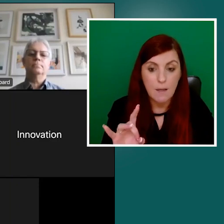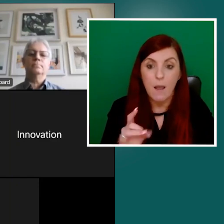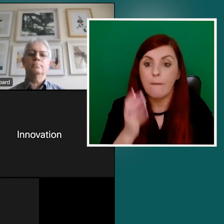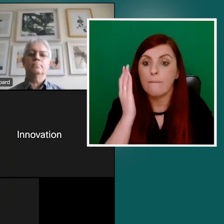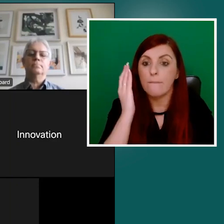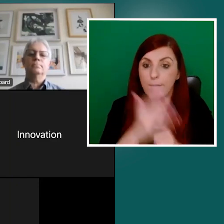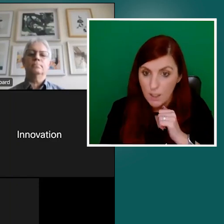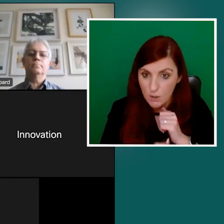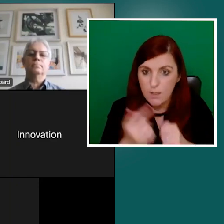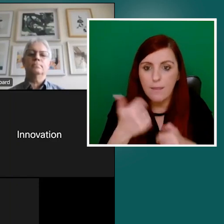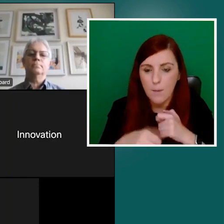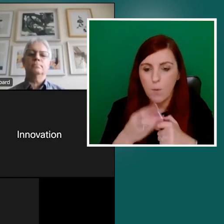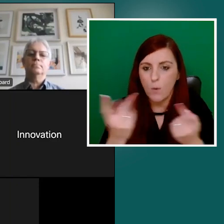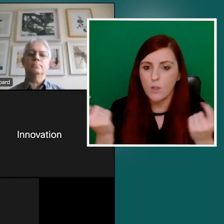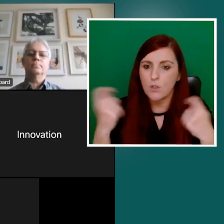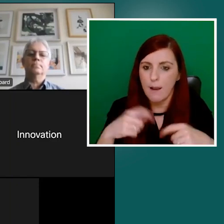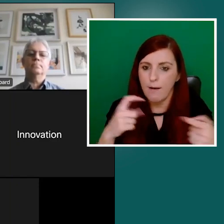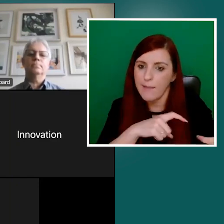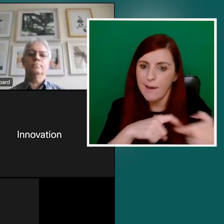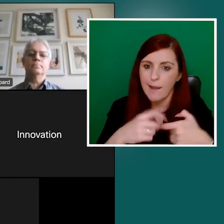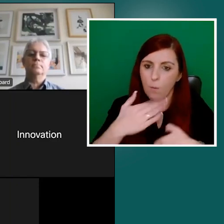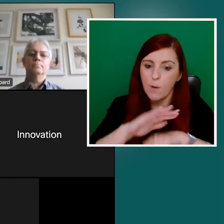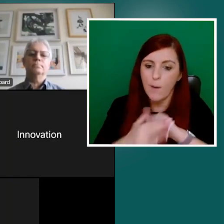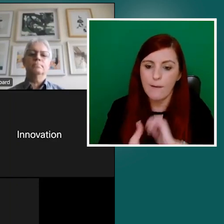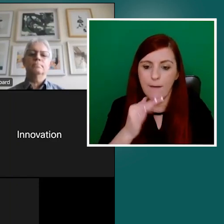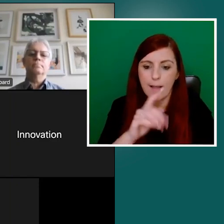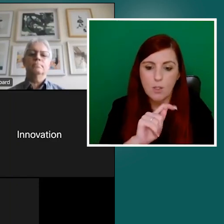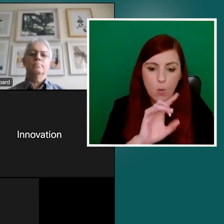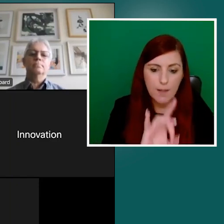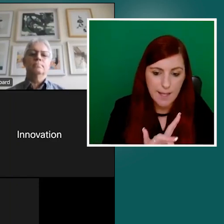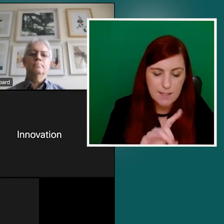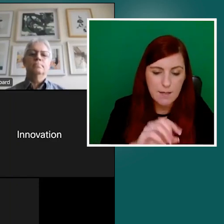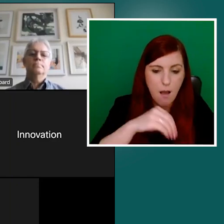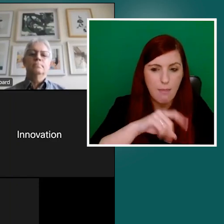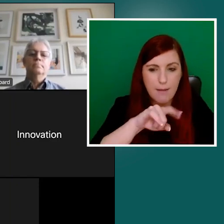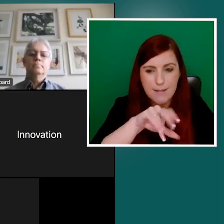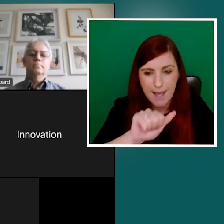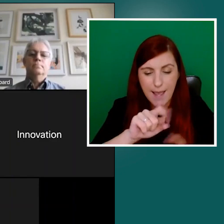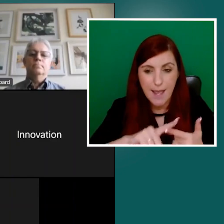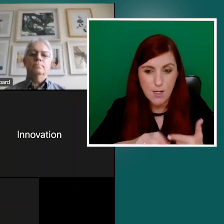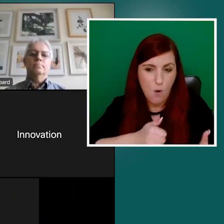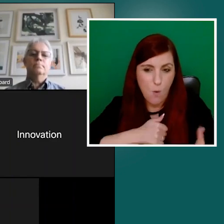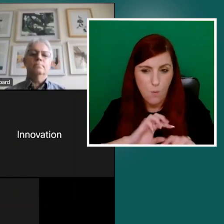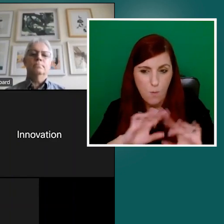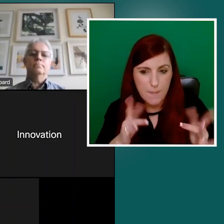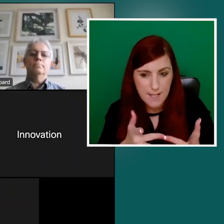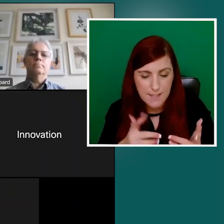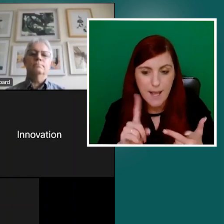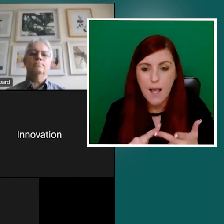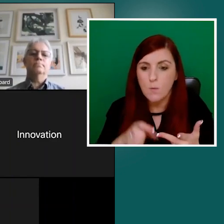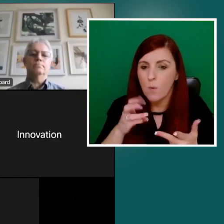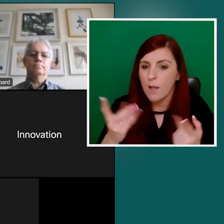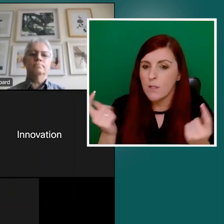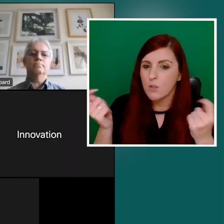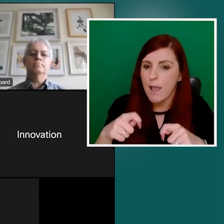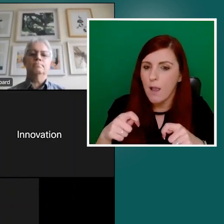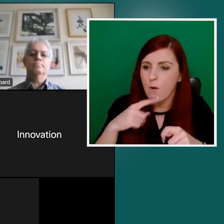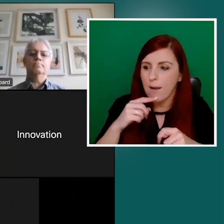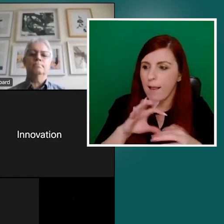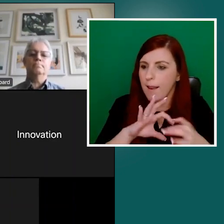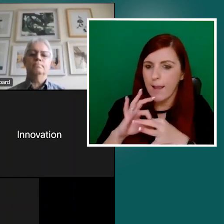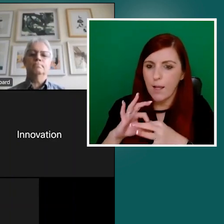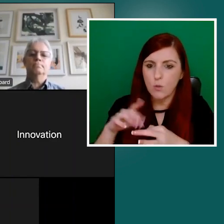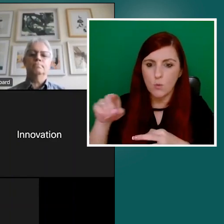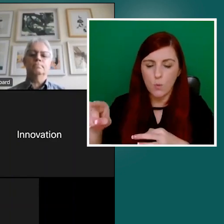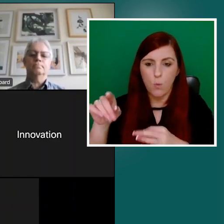on the NDA and on our own website with everyone. And we also share a link, uh, to the recording of this event as well. So hopefully that